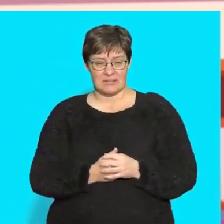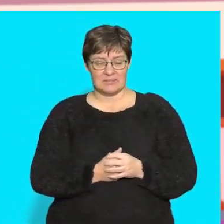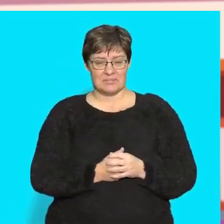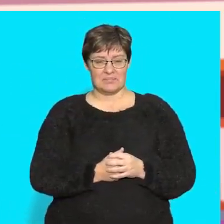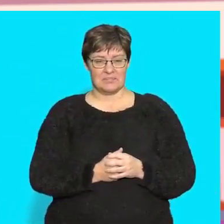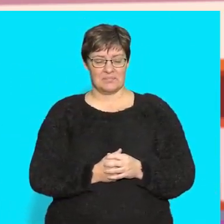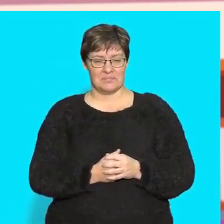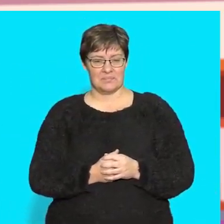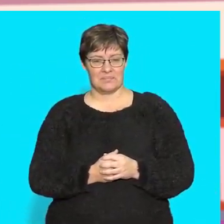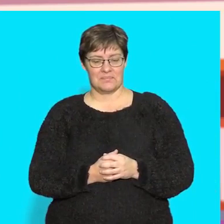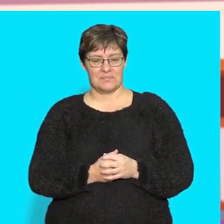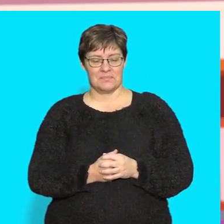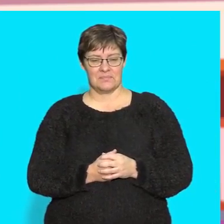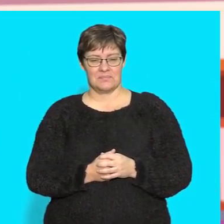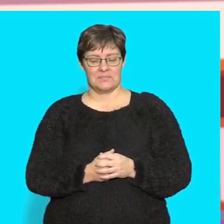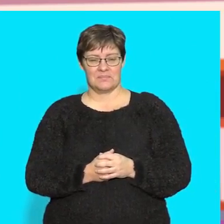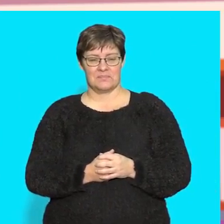Next one.